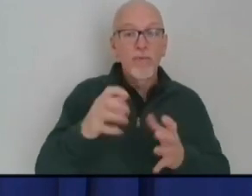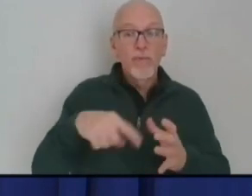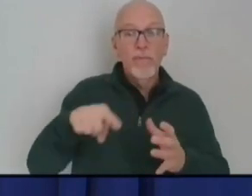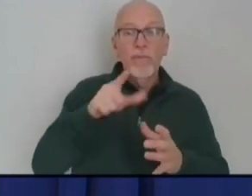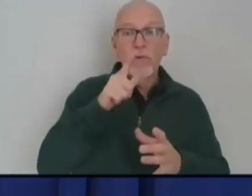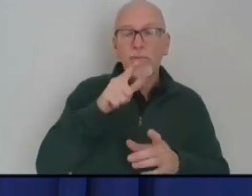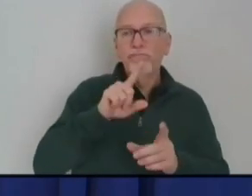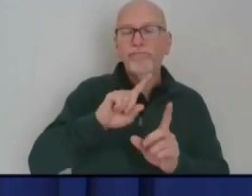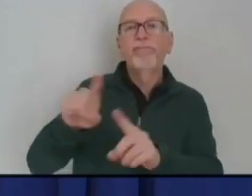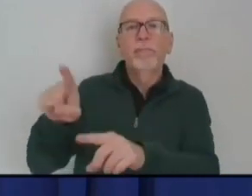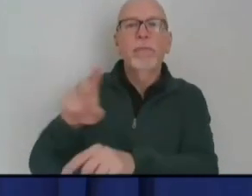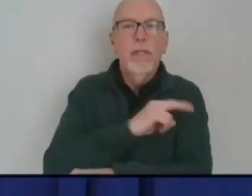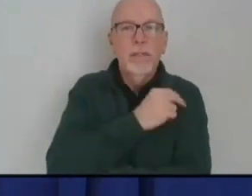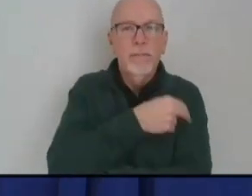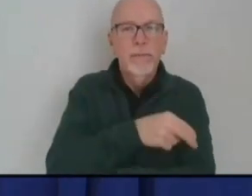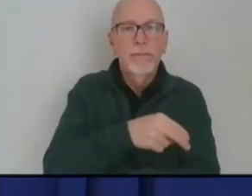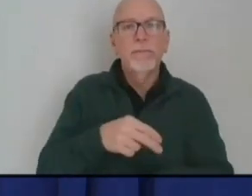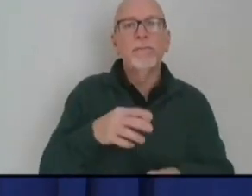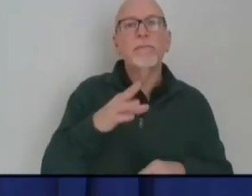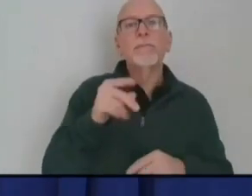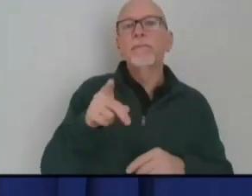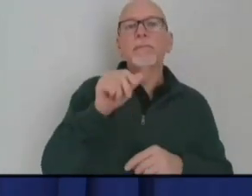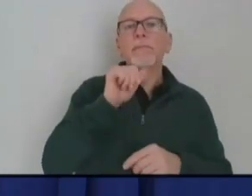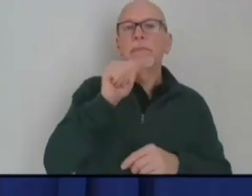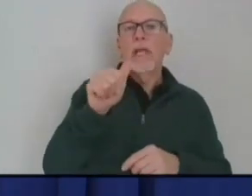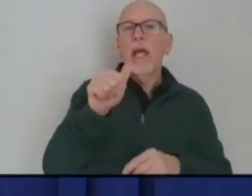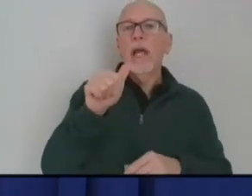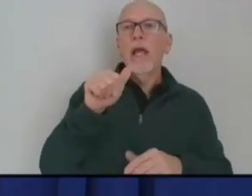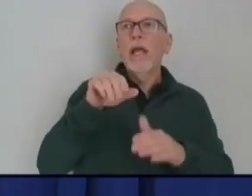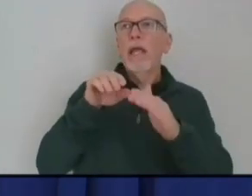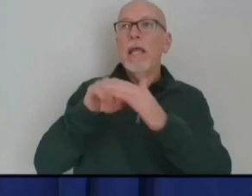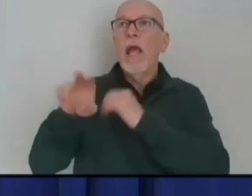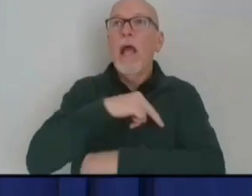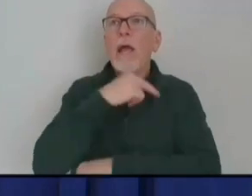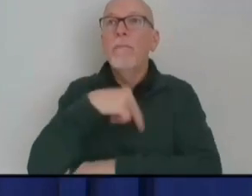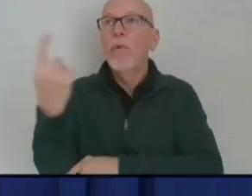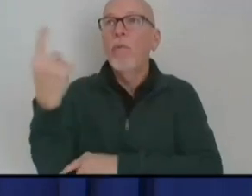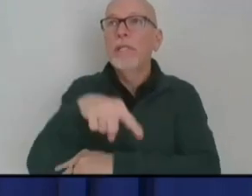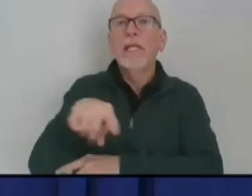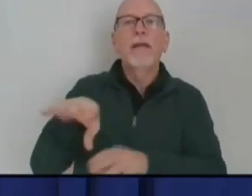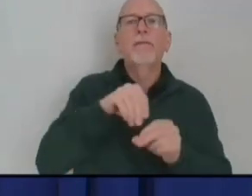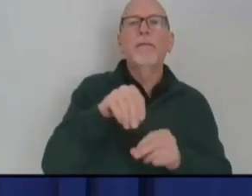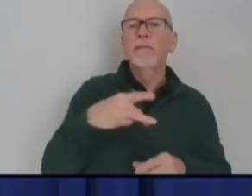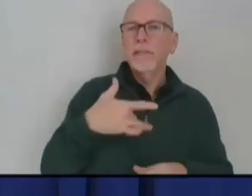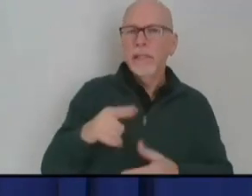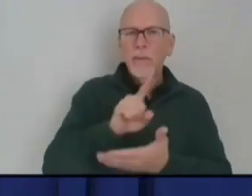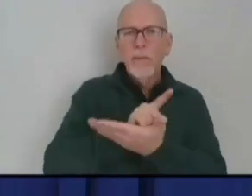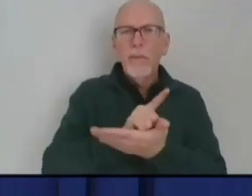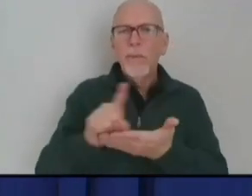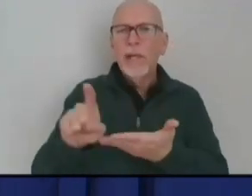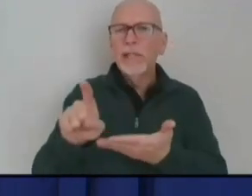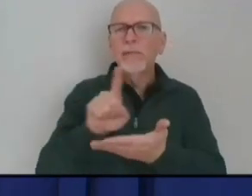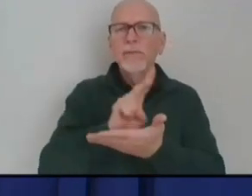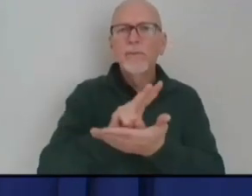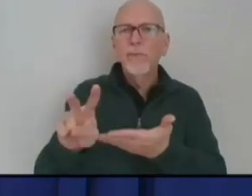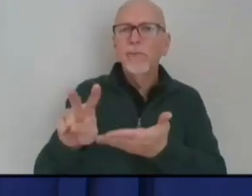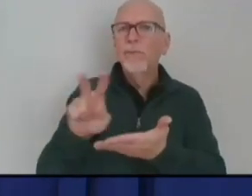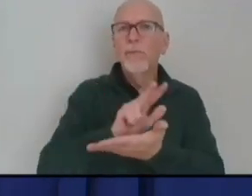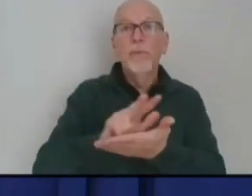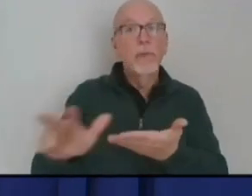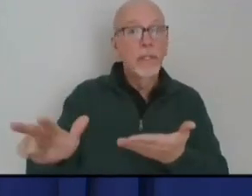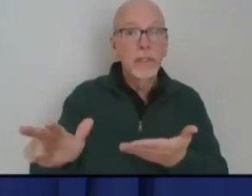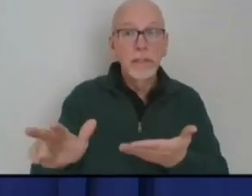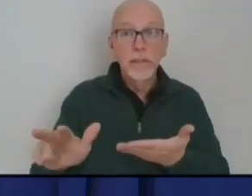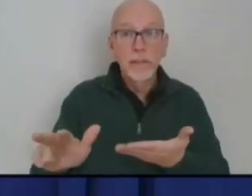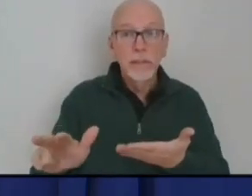be hospitalized. And then they don't just go in one day and come back out, right? They're there for a week, two weeks, three weeks, sometimes even longer. So